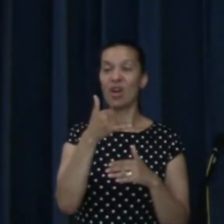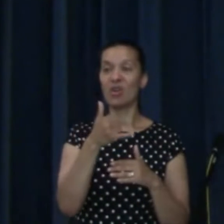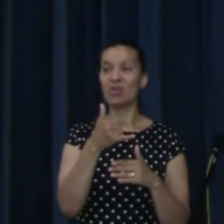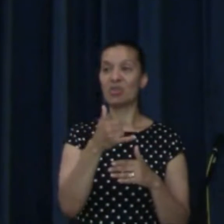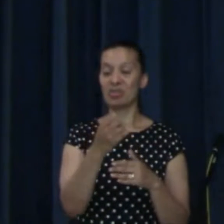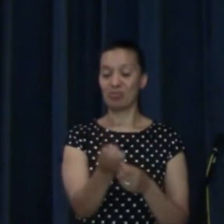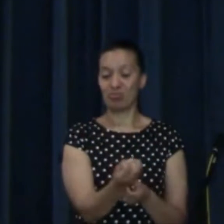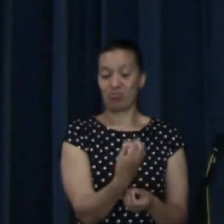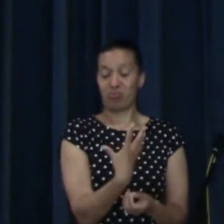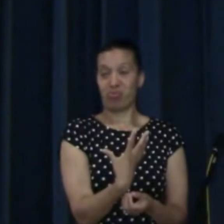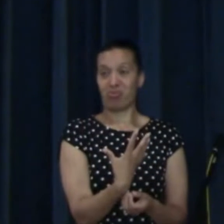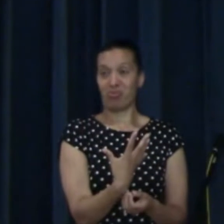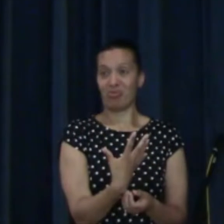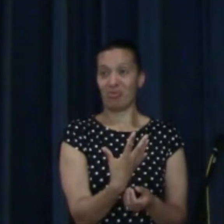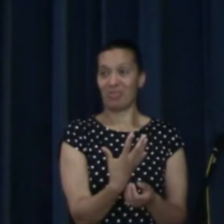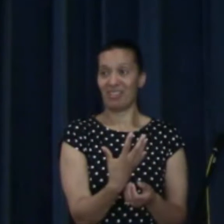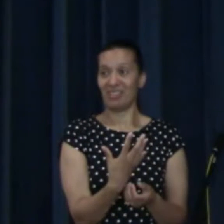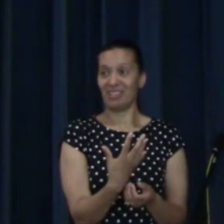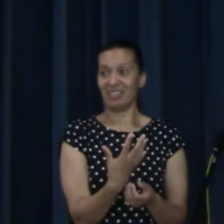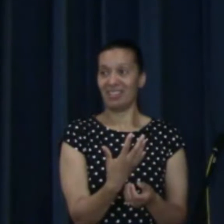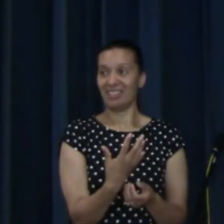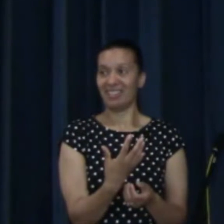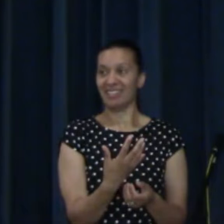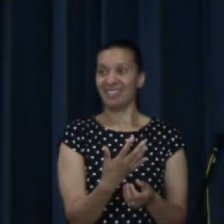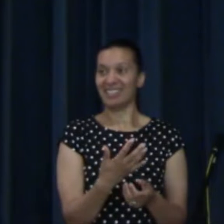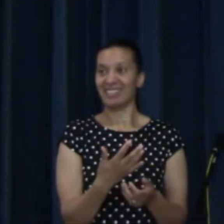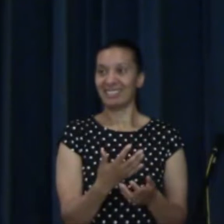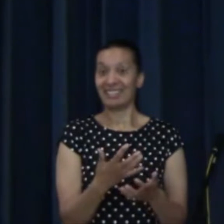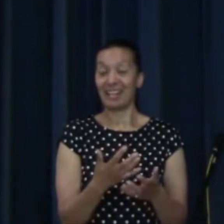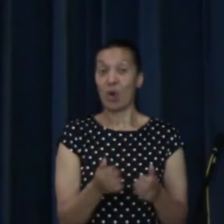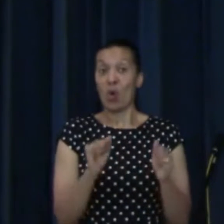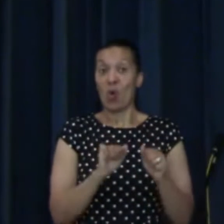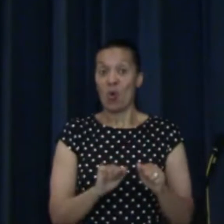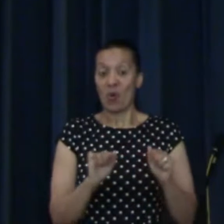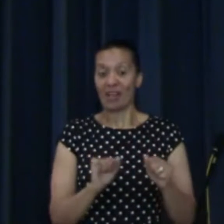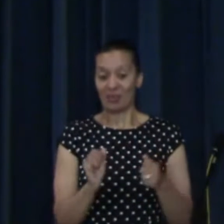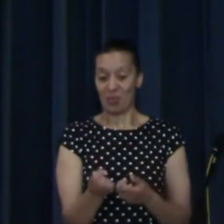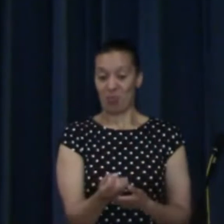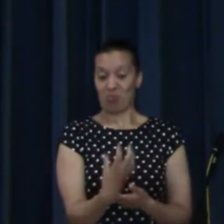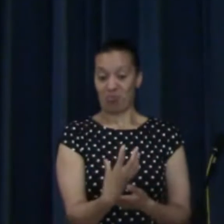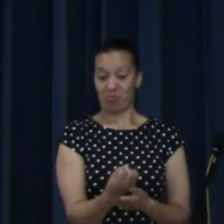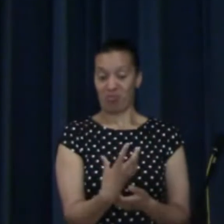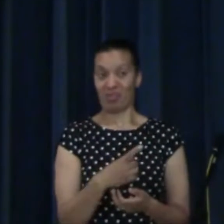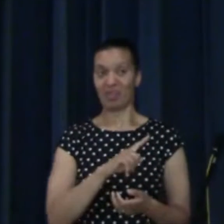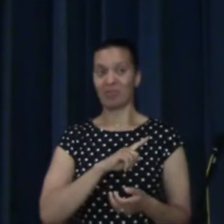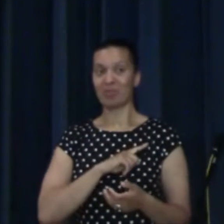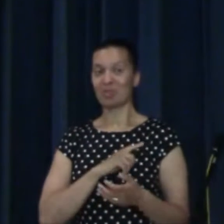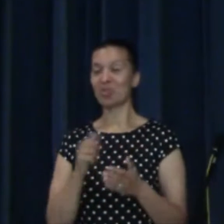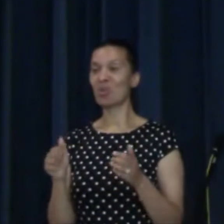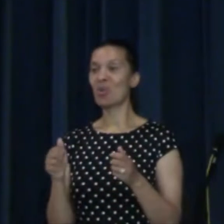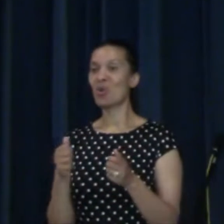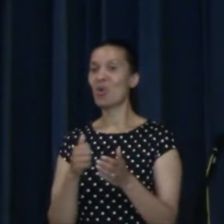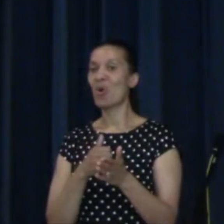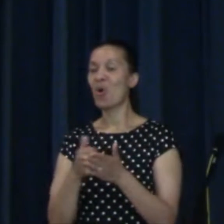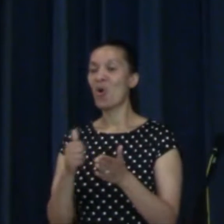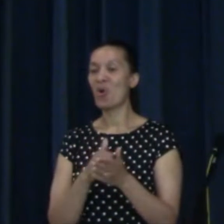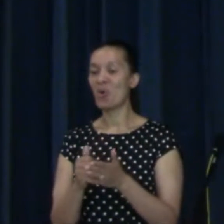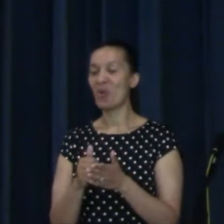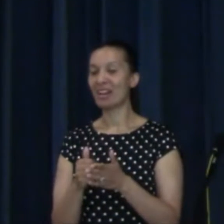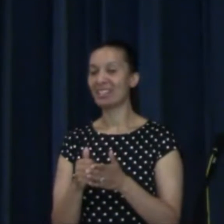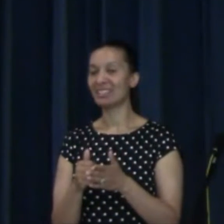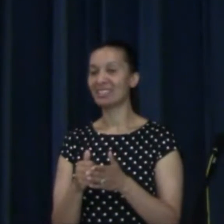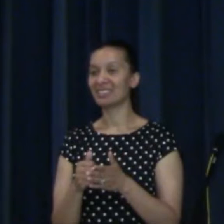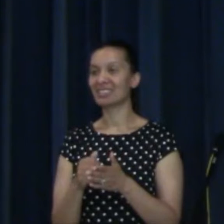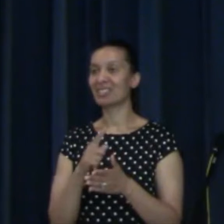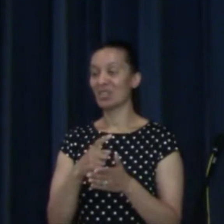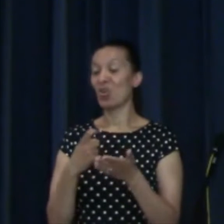And with anticipation of the text from Ruth. She would always text me when she finished work. was a teacher. She